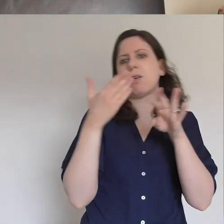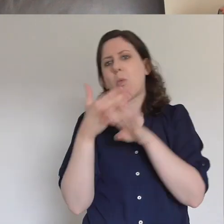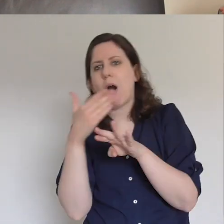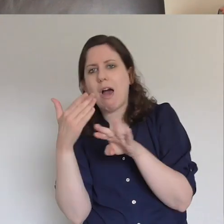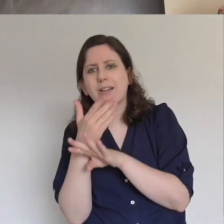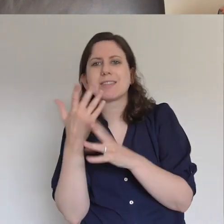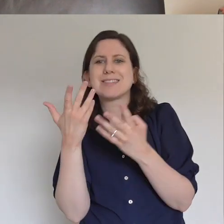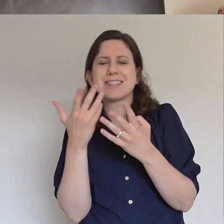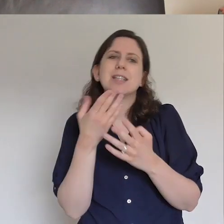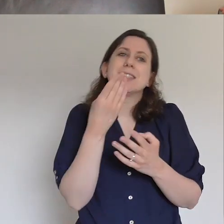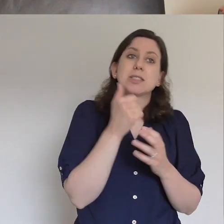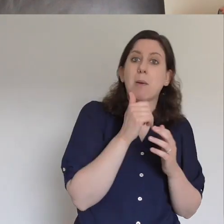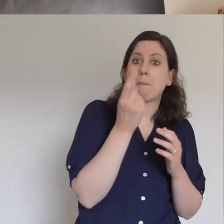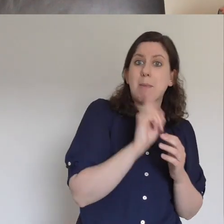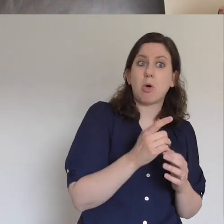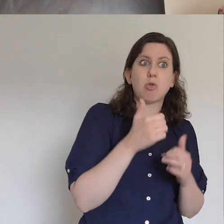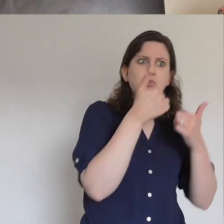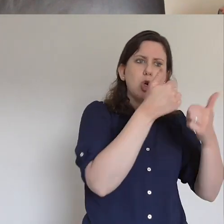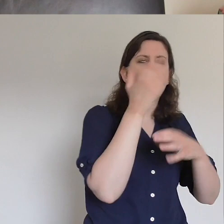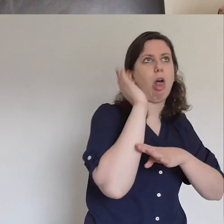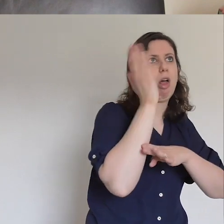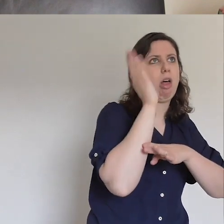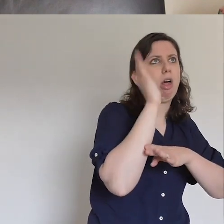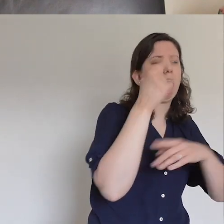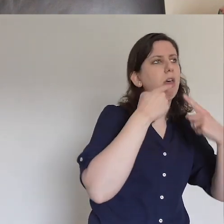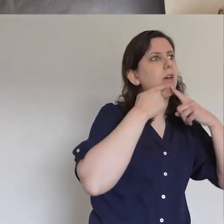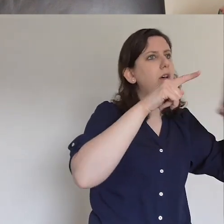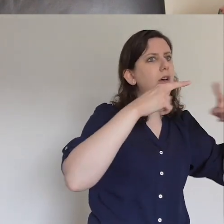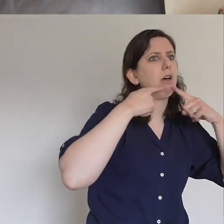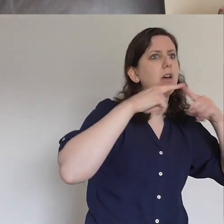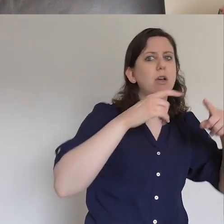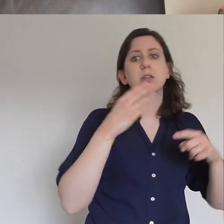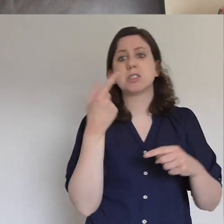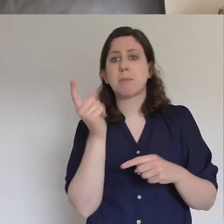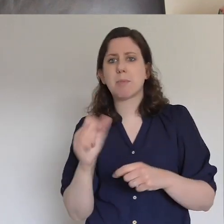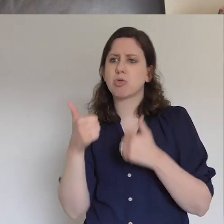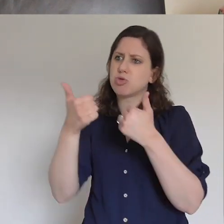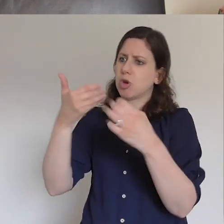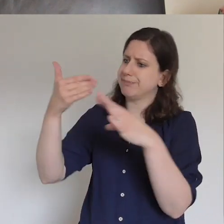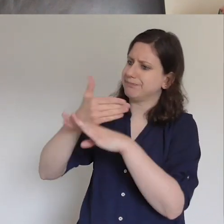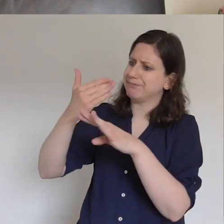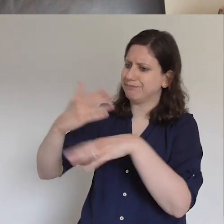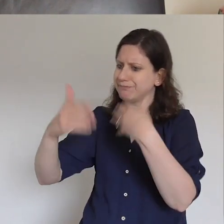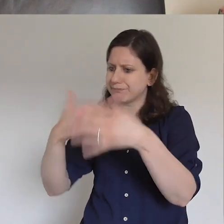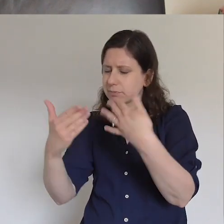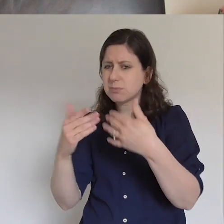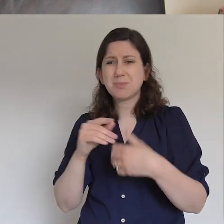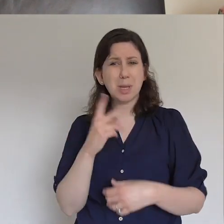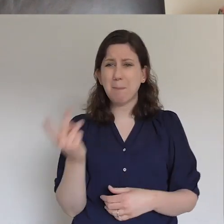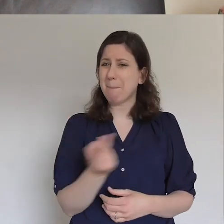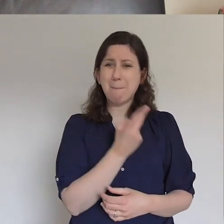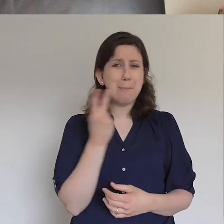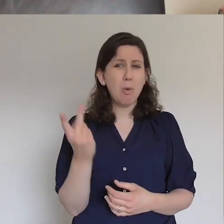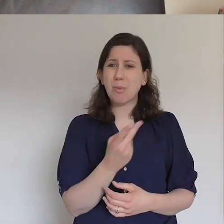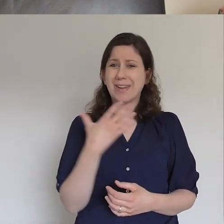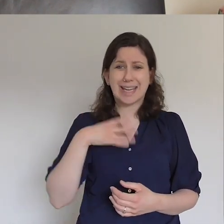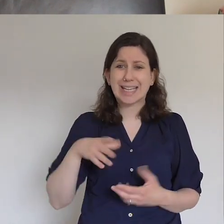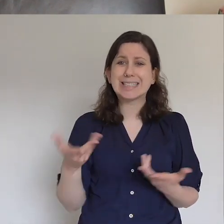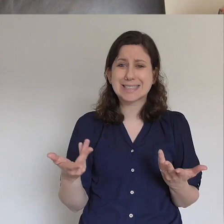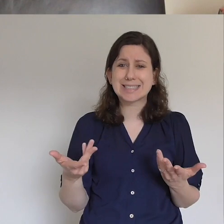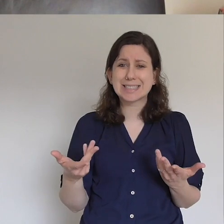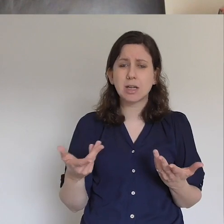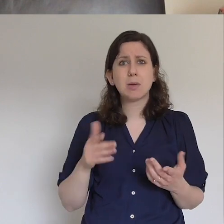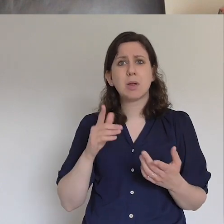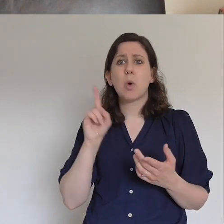about, you know, because some people are really good at works and some are really good at words and what's this and what's this actually, you know, words and works are both part of the Gospel it's our intentionality that